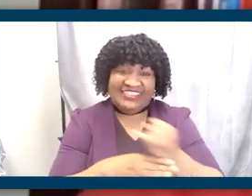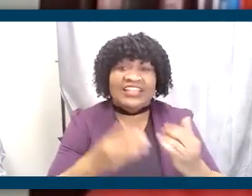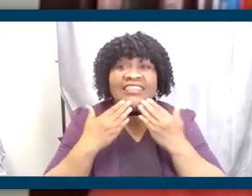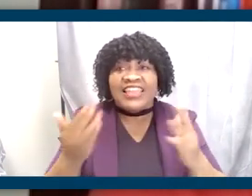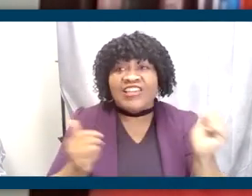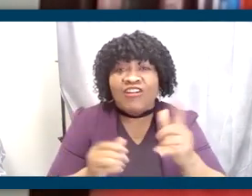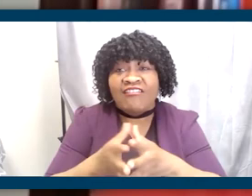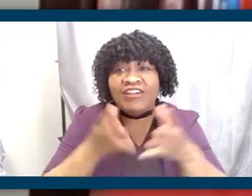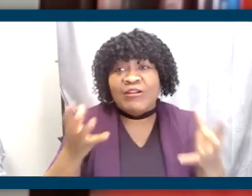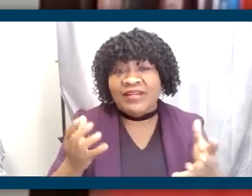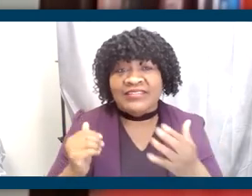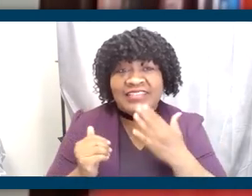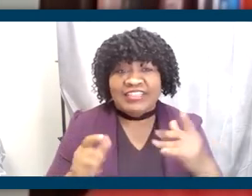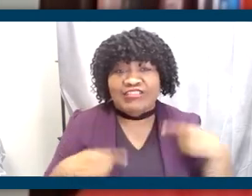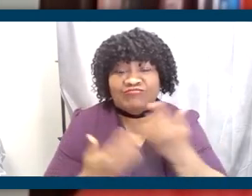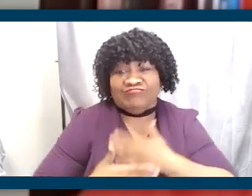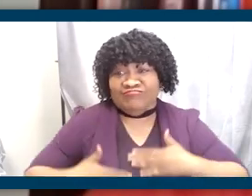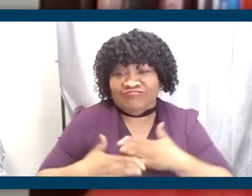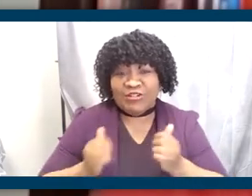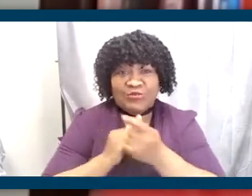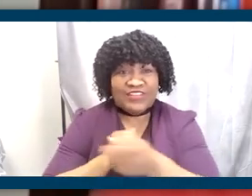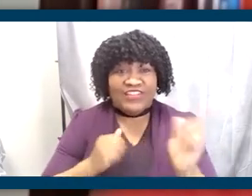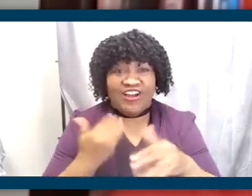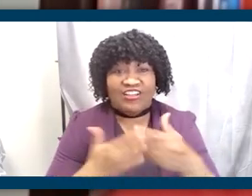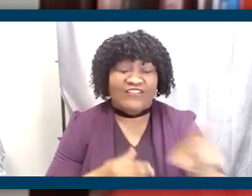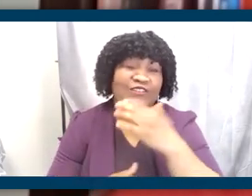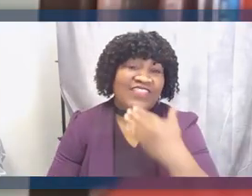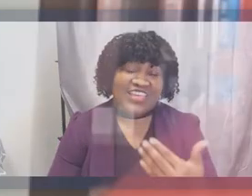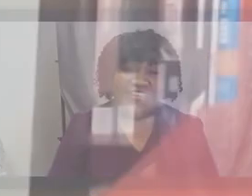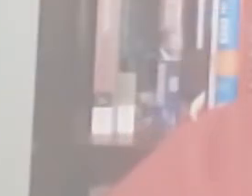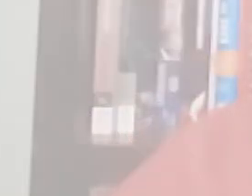very much. And it's been a pleasure to be with you all. Thank you.